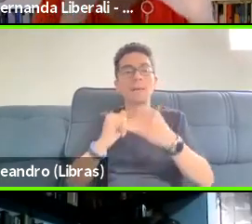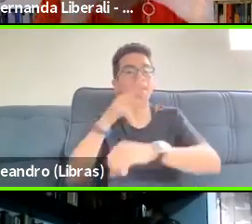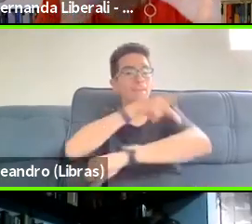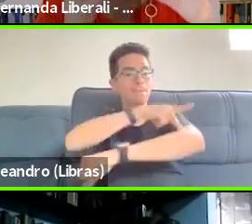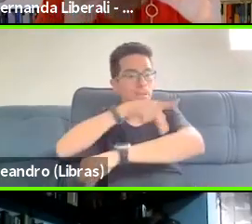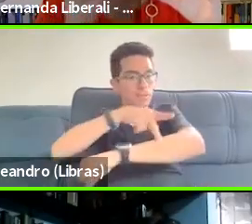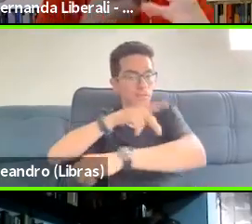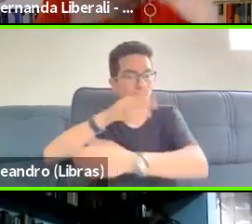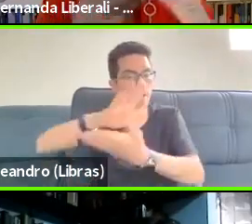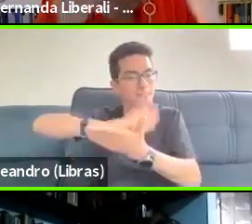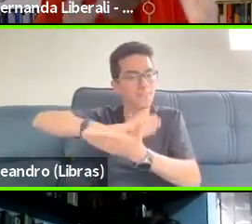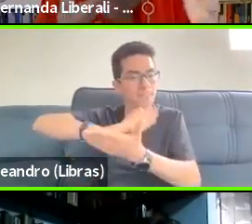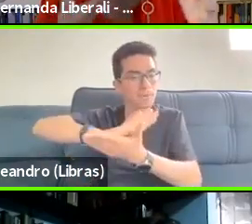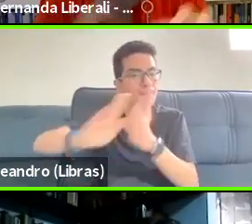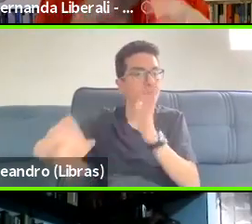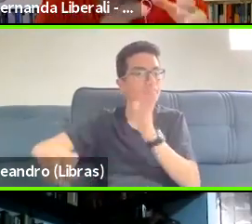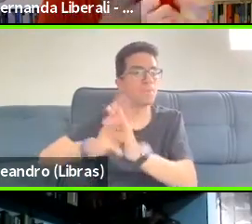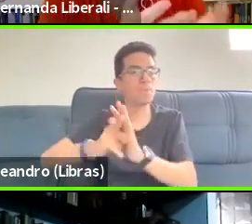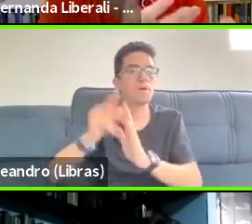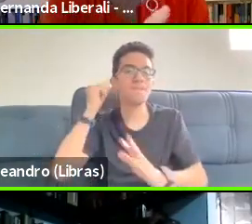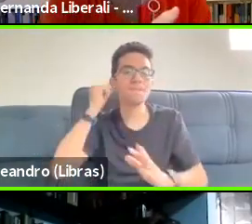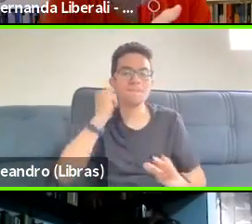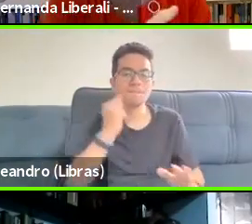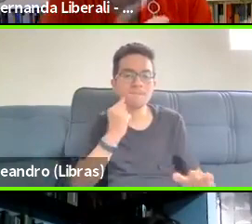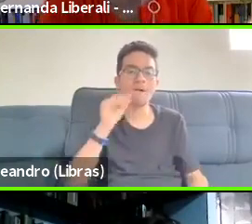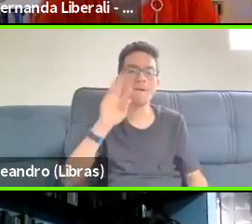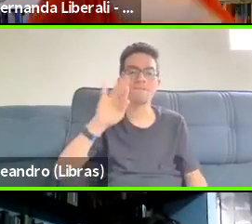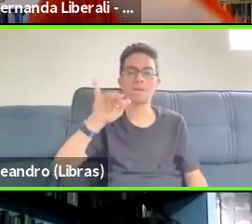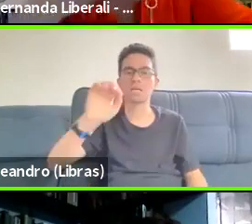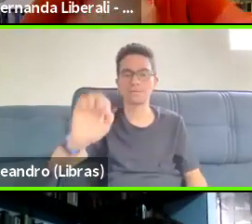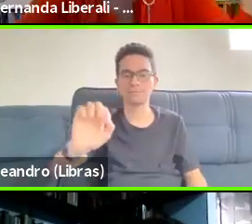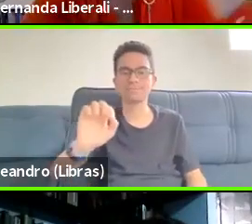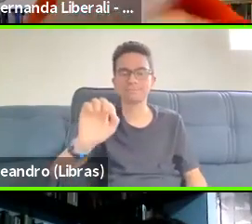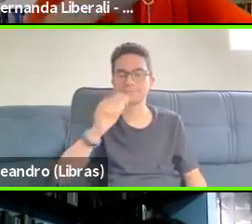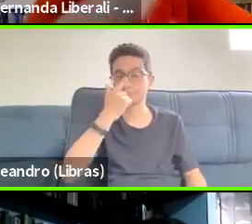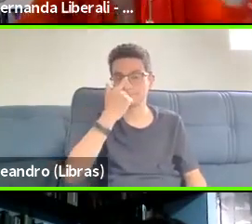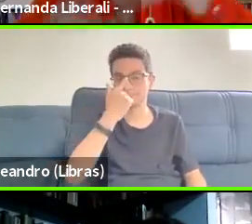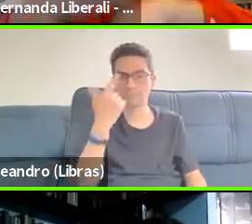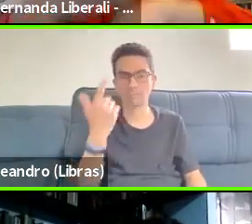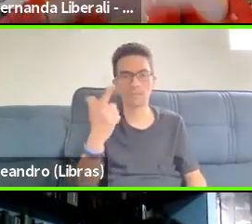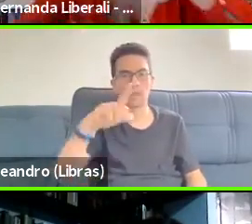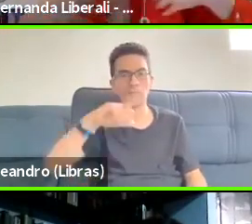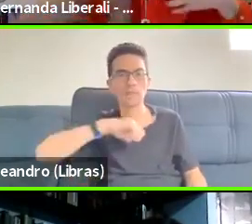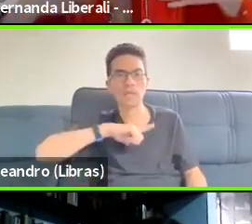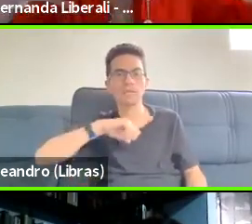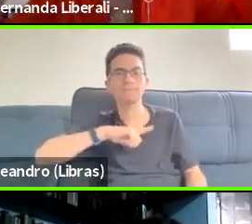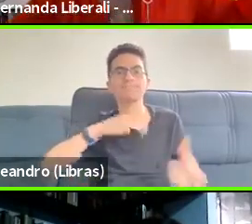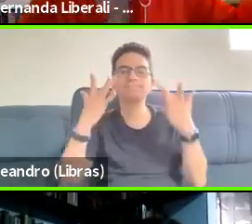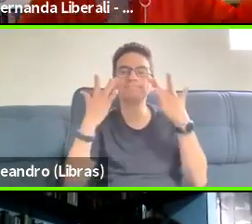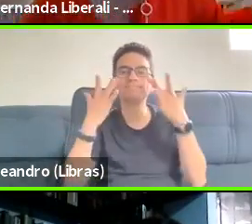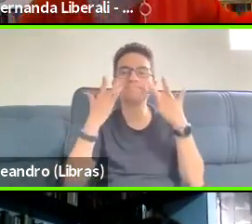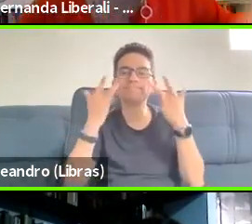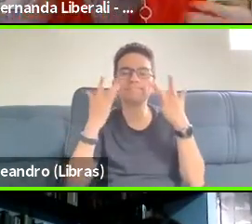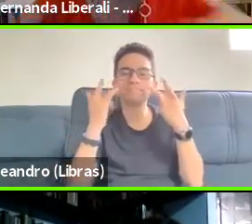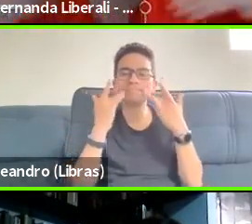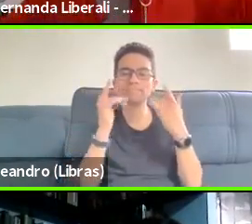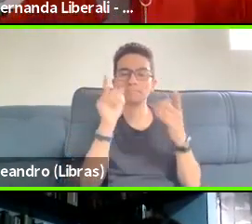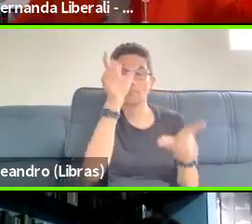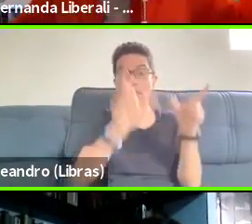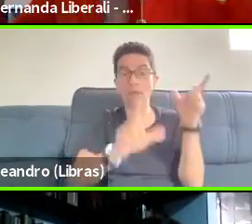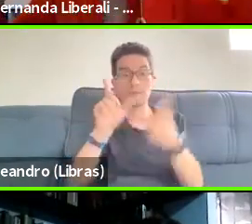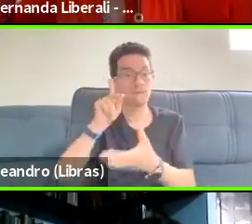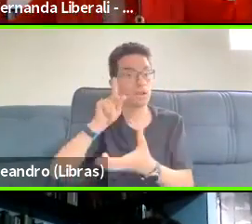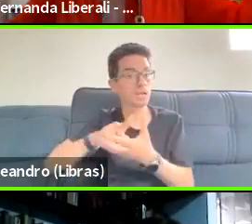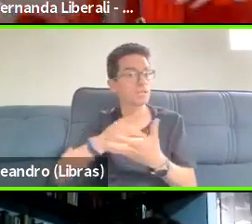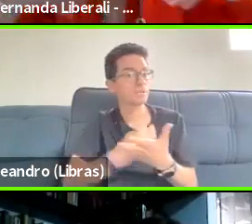scenes from real life where people are oppressed and students are invited to intervene with their own knowledge, with their own